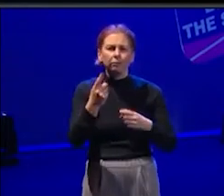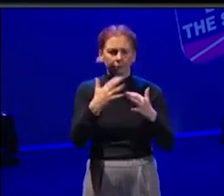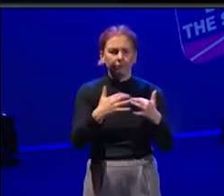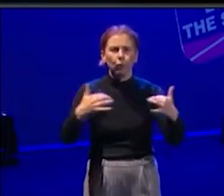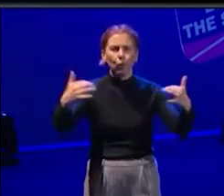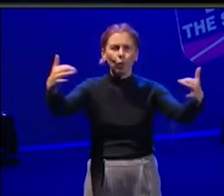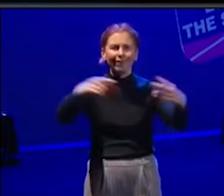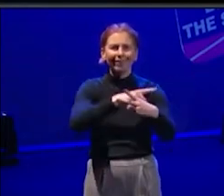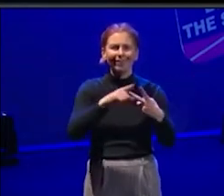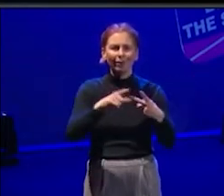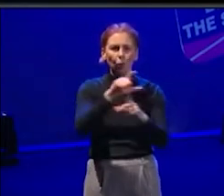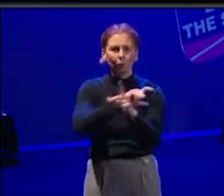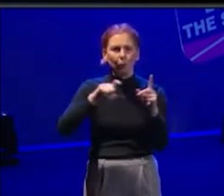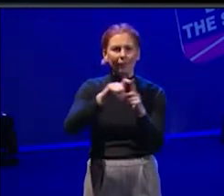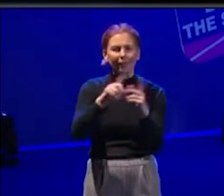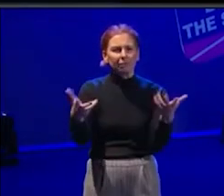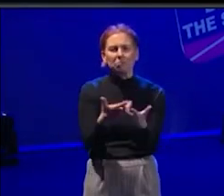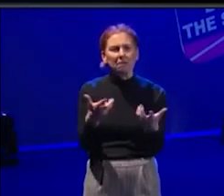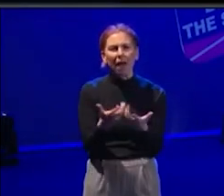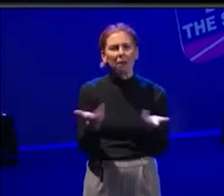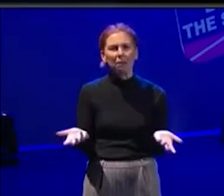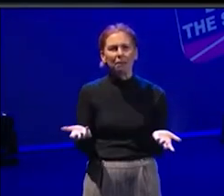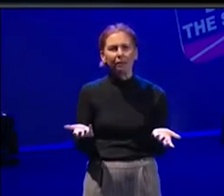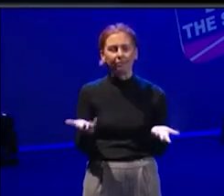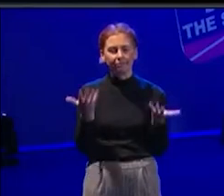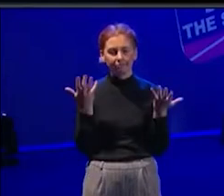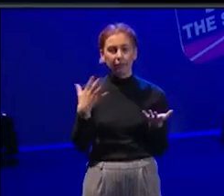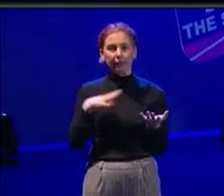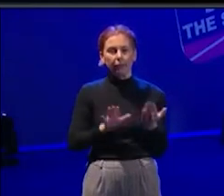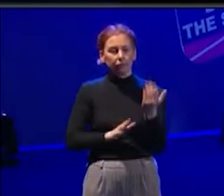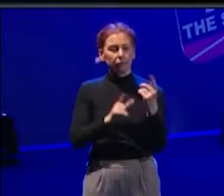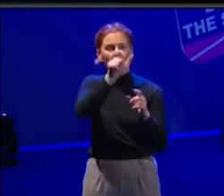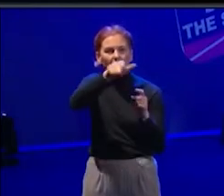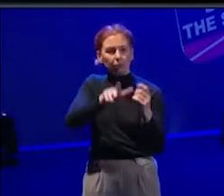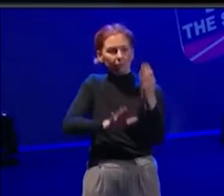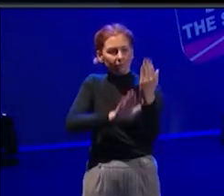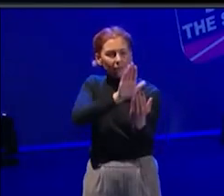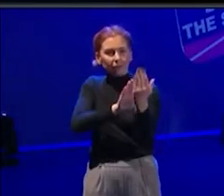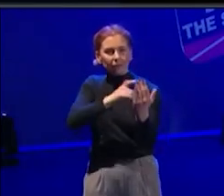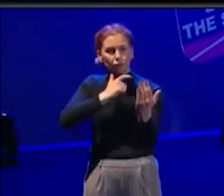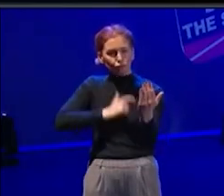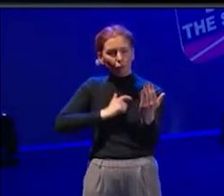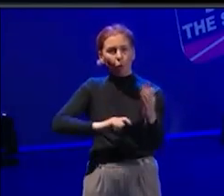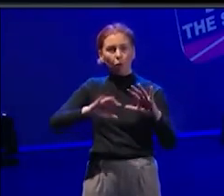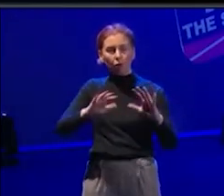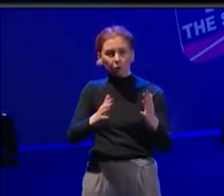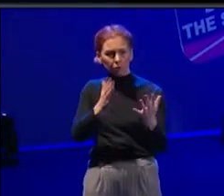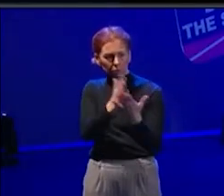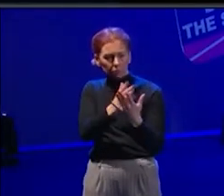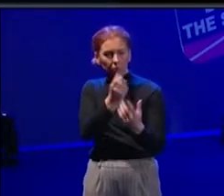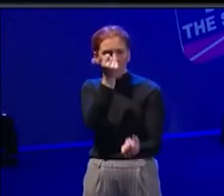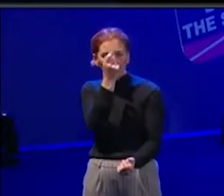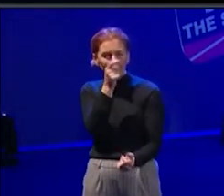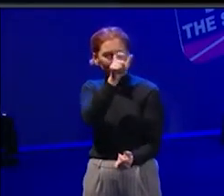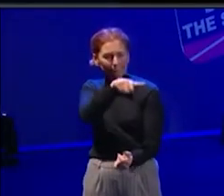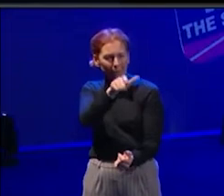working in a, I was going to say audience-based, customer-facing role somewhere else to really understand the nuances of people and what